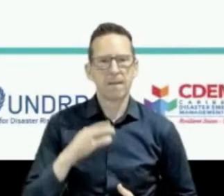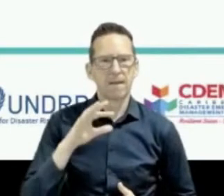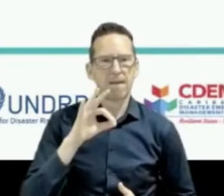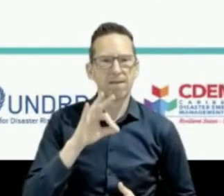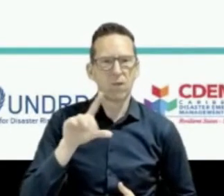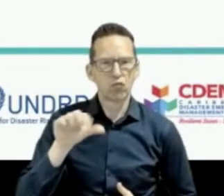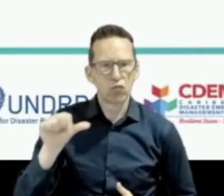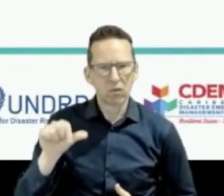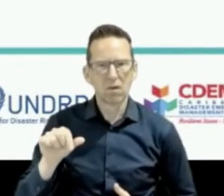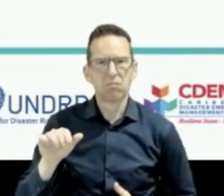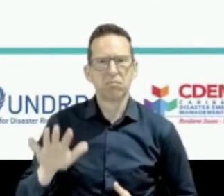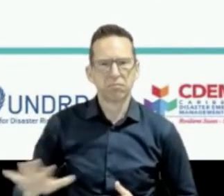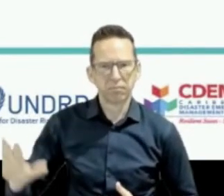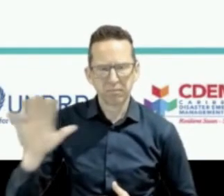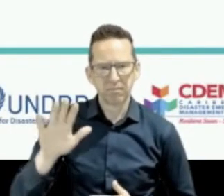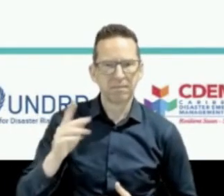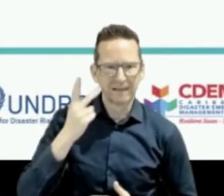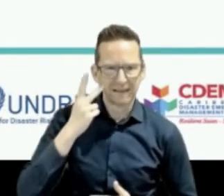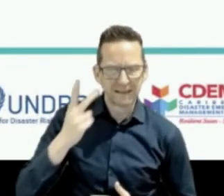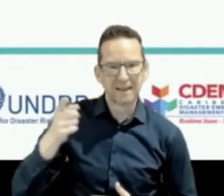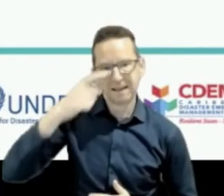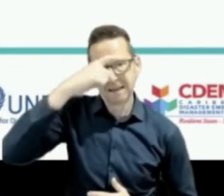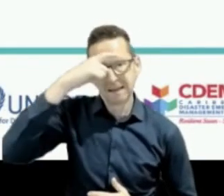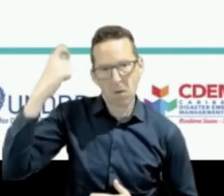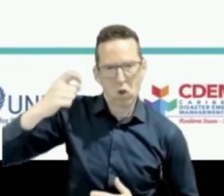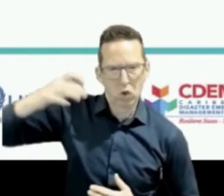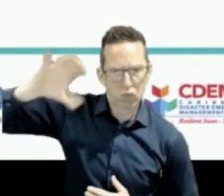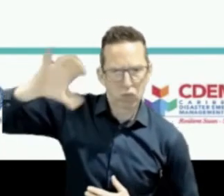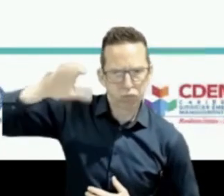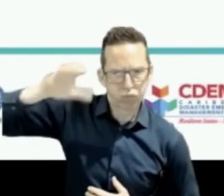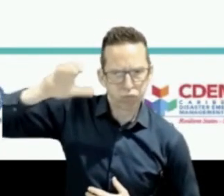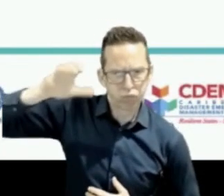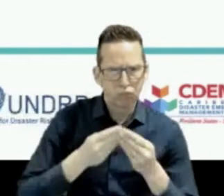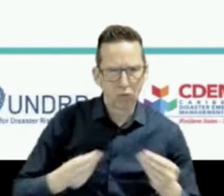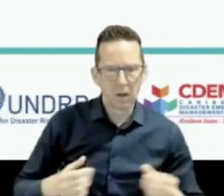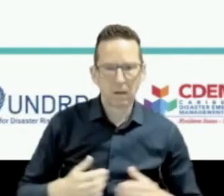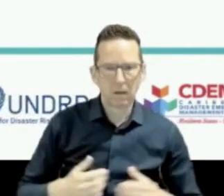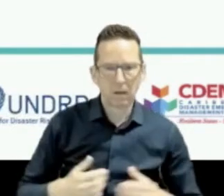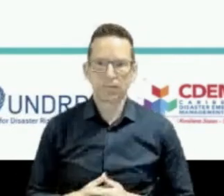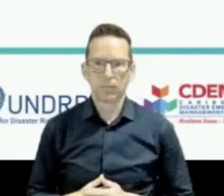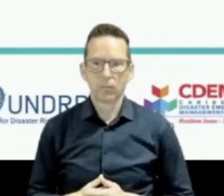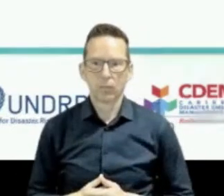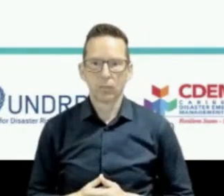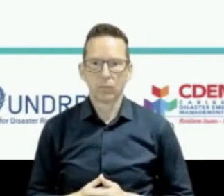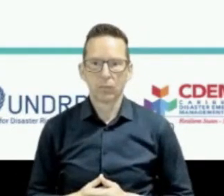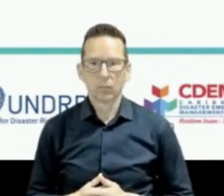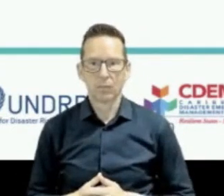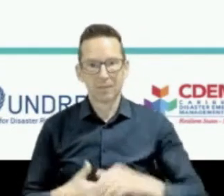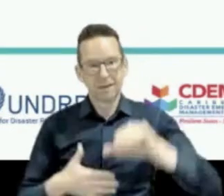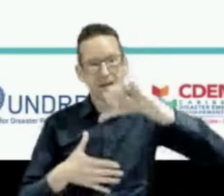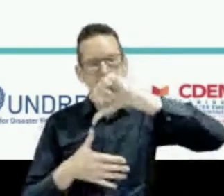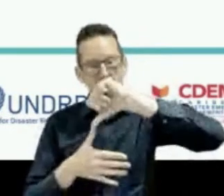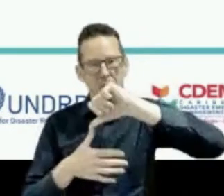in the summer. And in South America, they found that understanding how CAPE is transported,